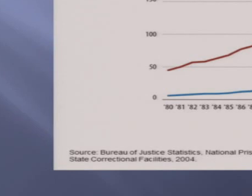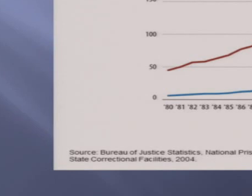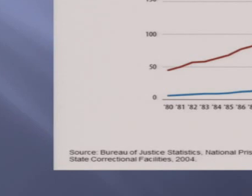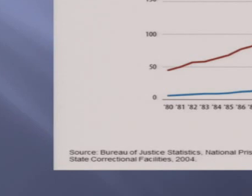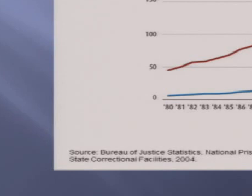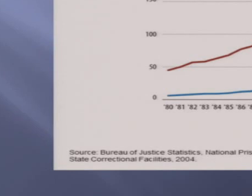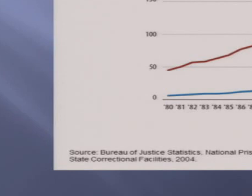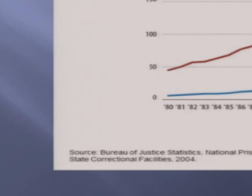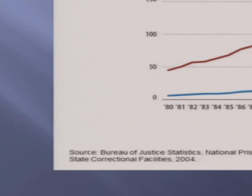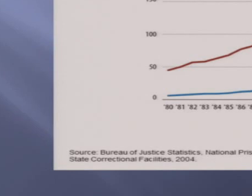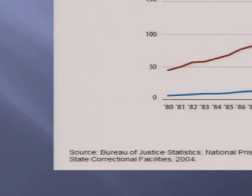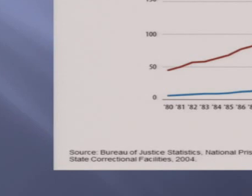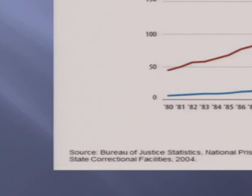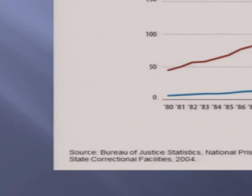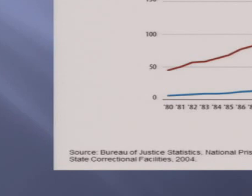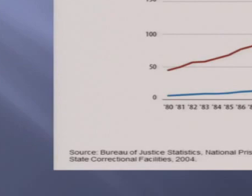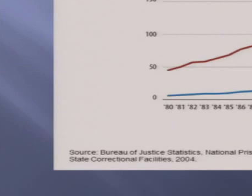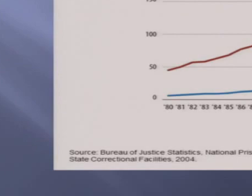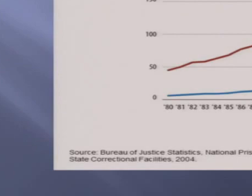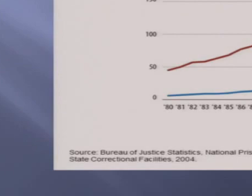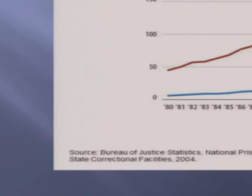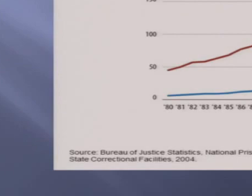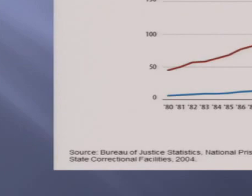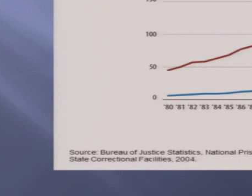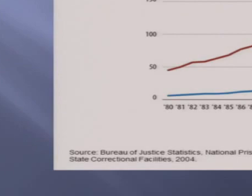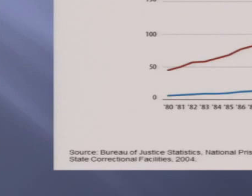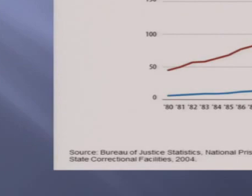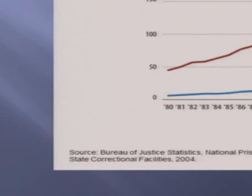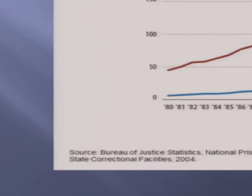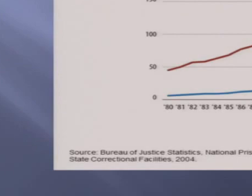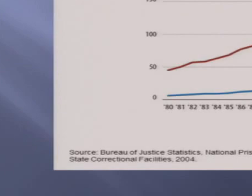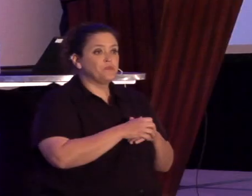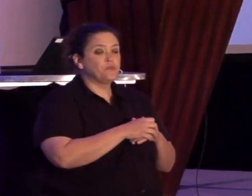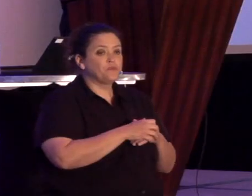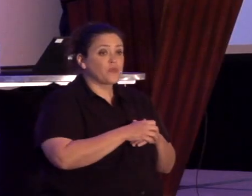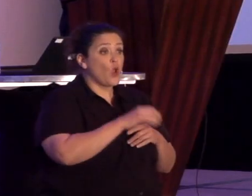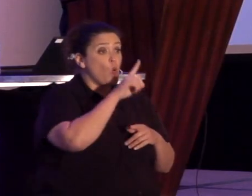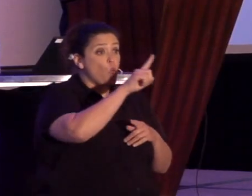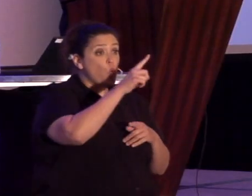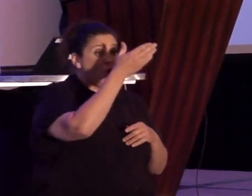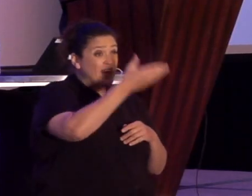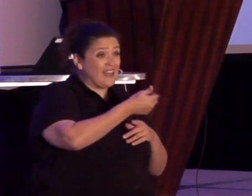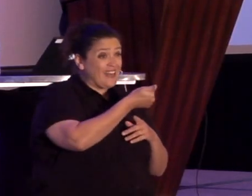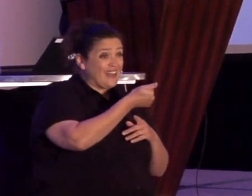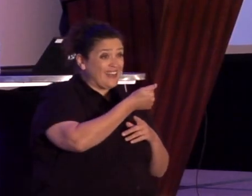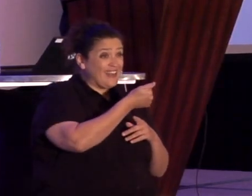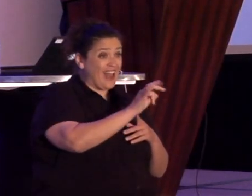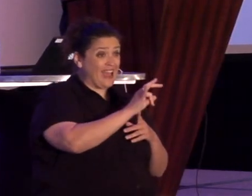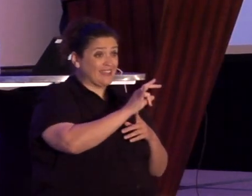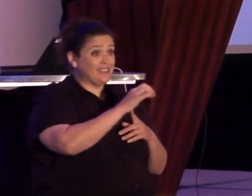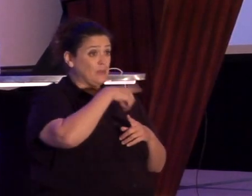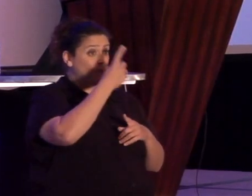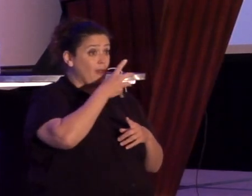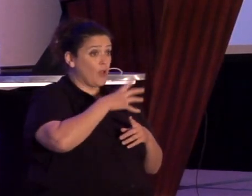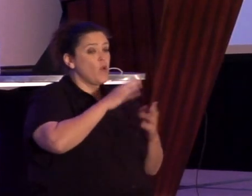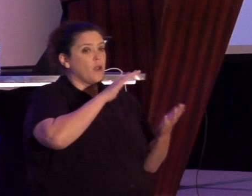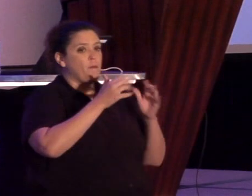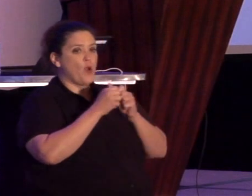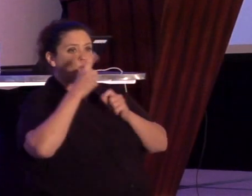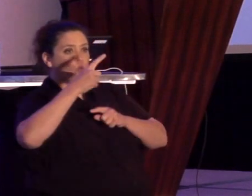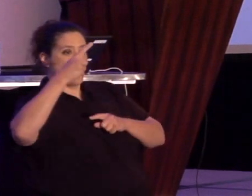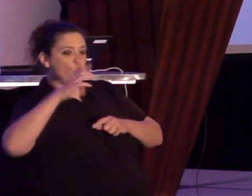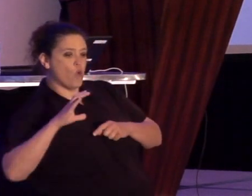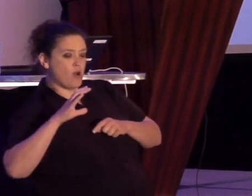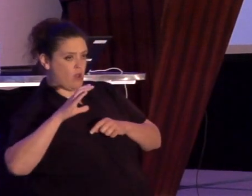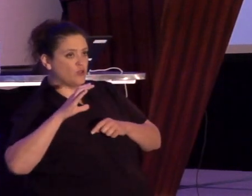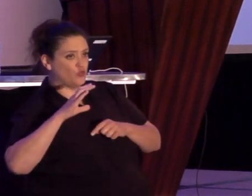women. According to the Center for American Progress, one in 19 black women versus one in 100 white women